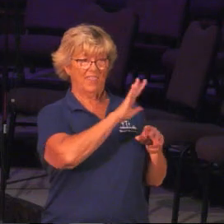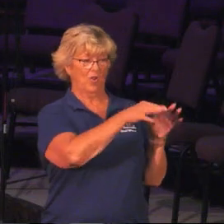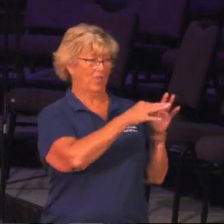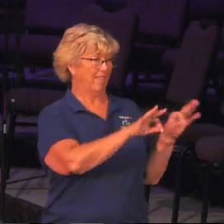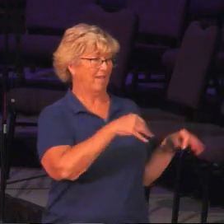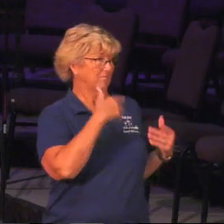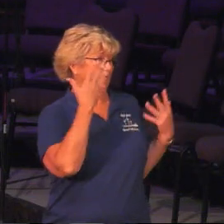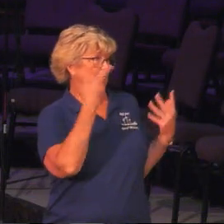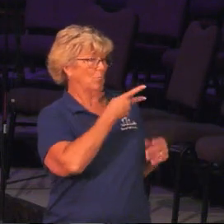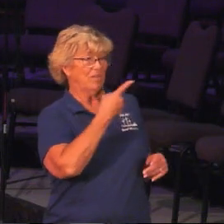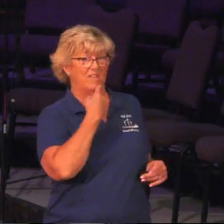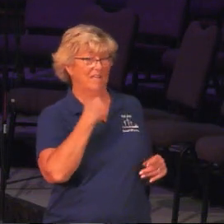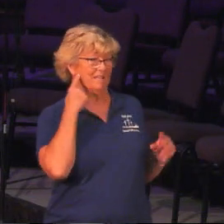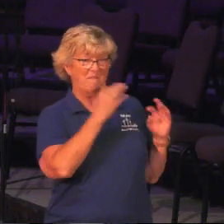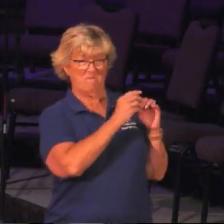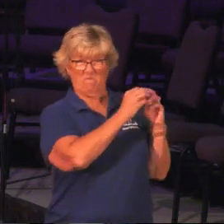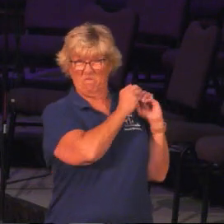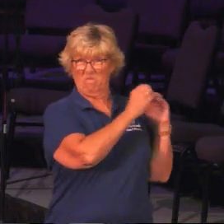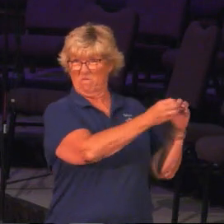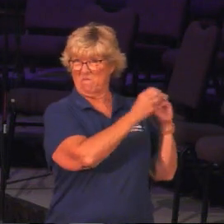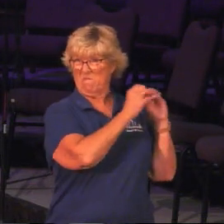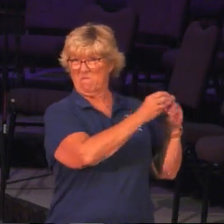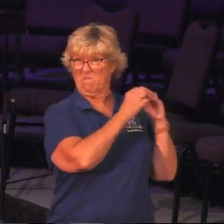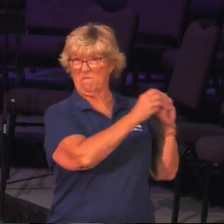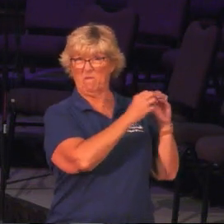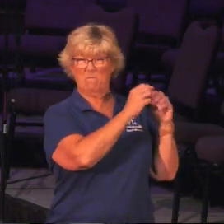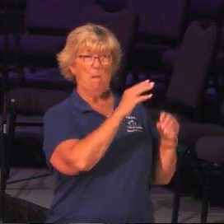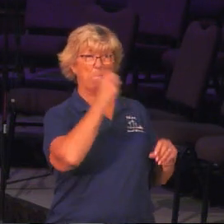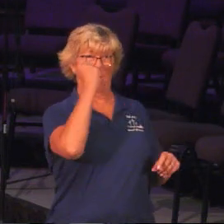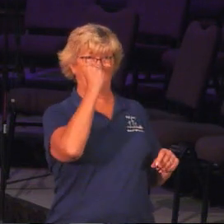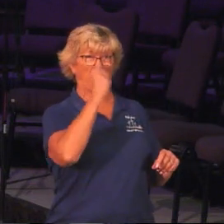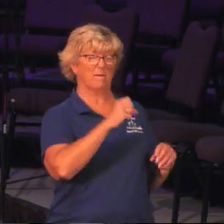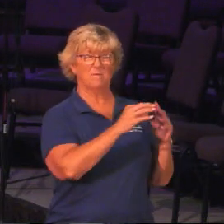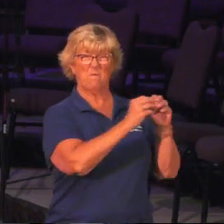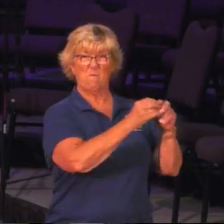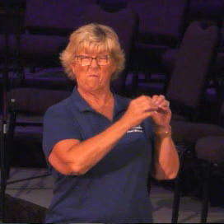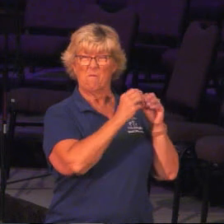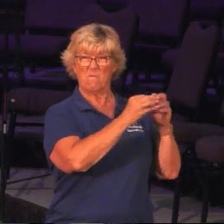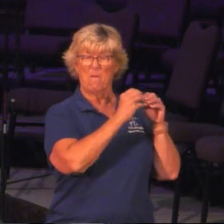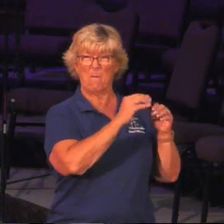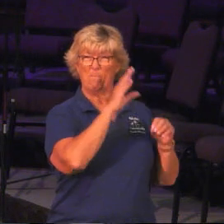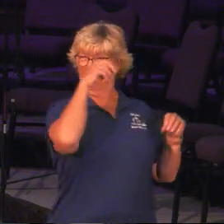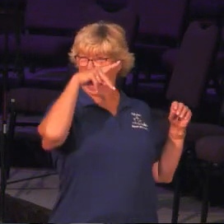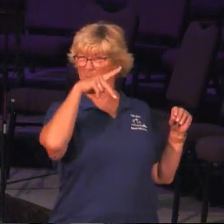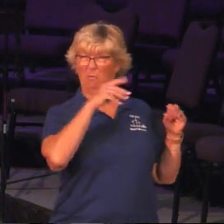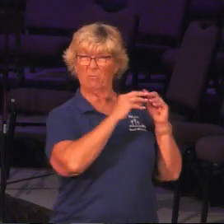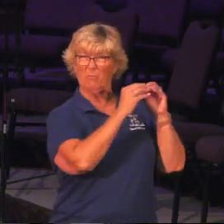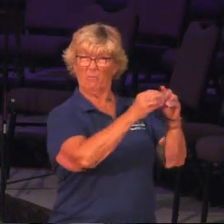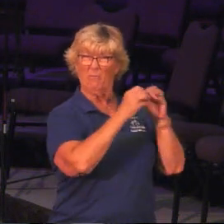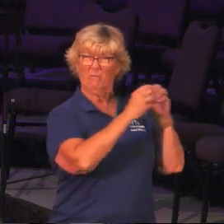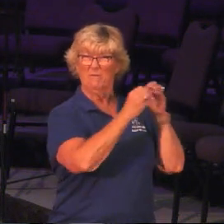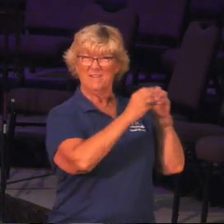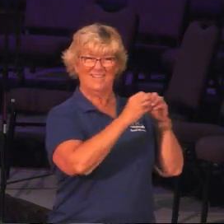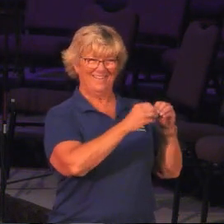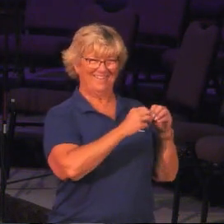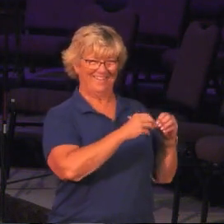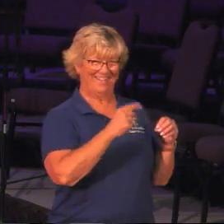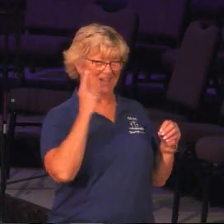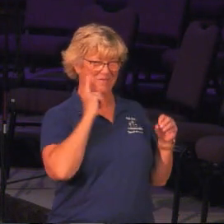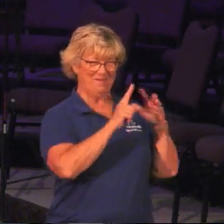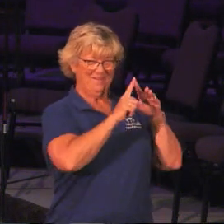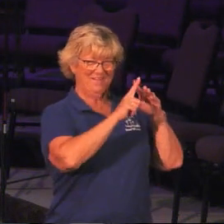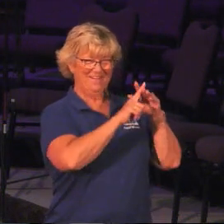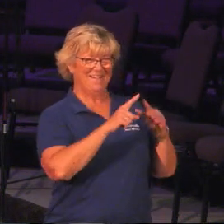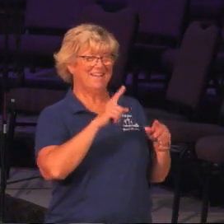and I don't know what they're saying. I just hear, Popeye, you know, and yeah, no, I